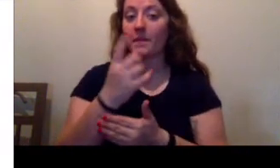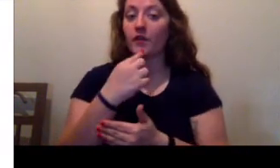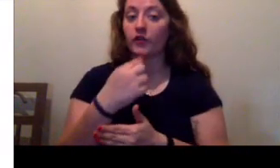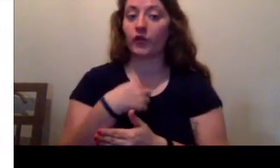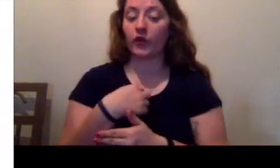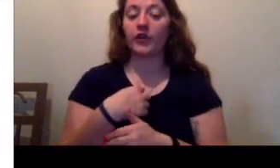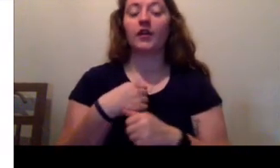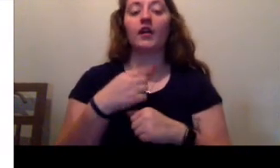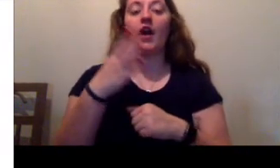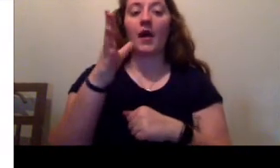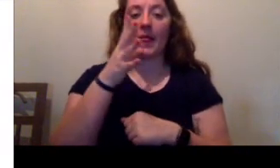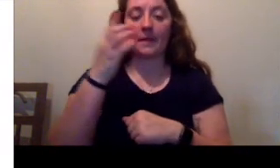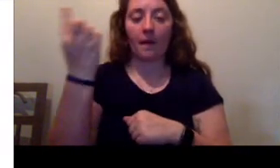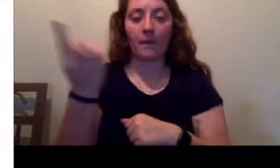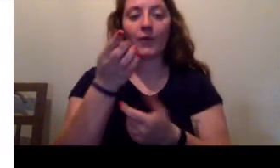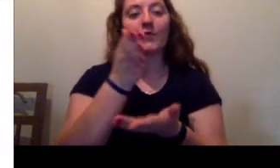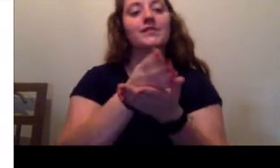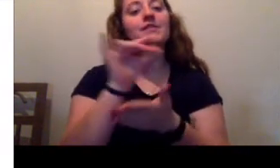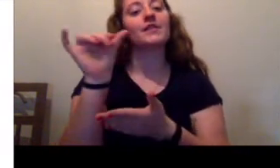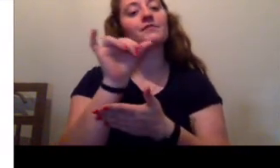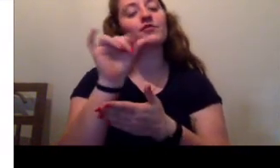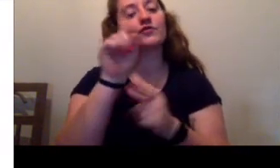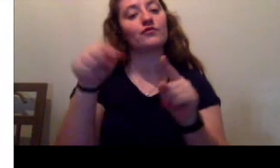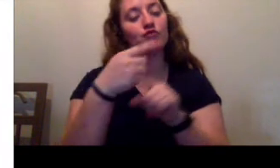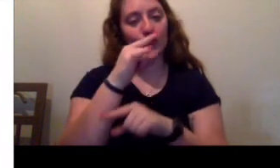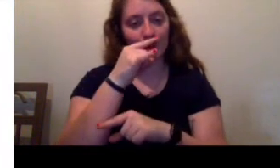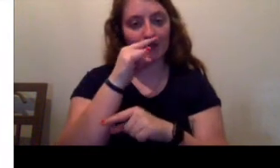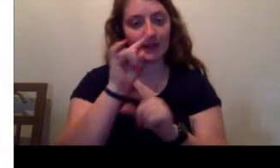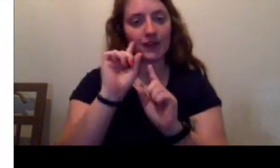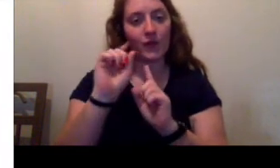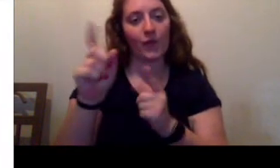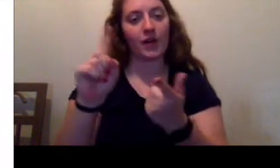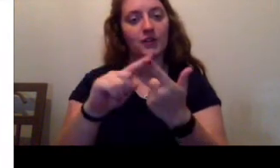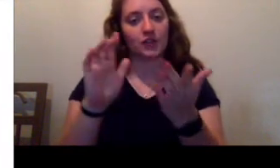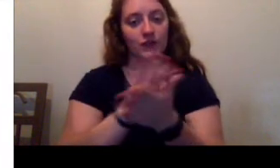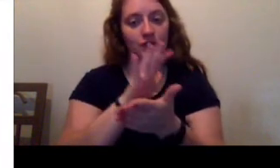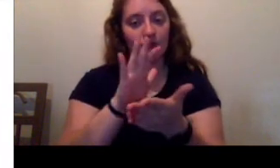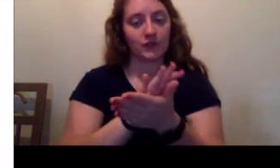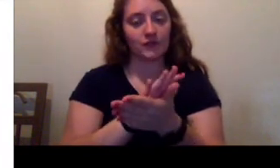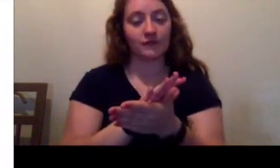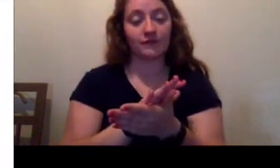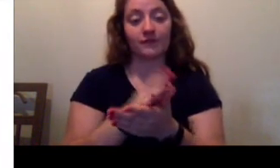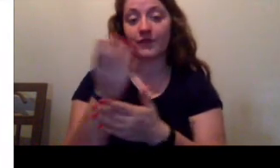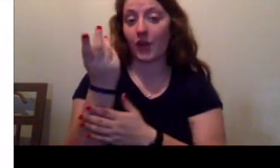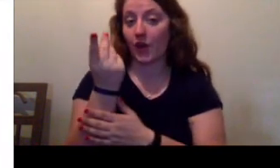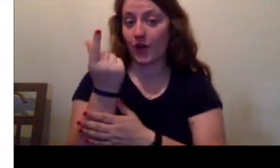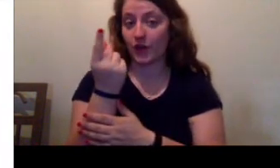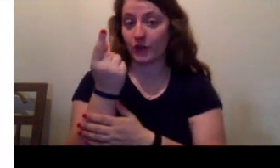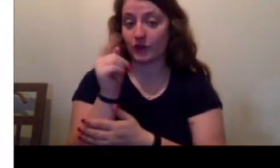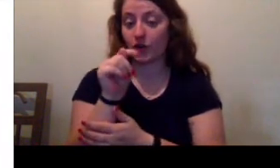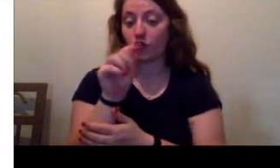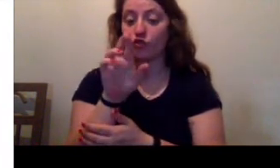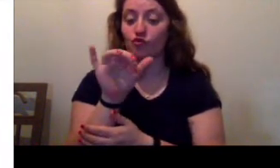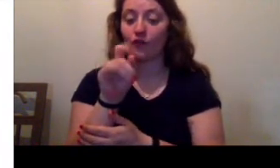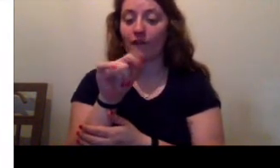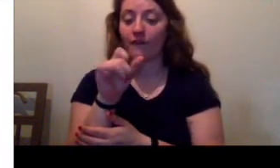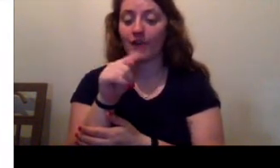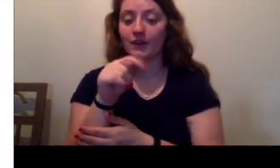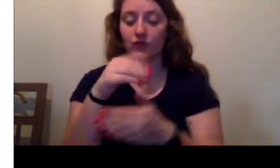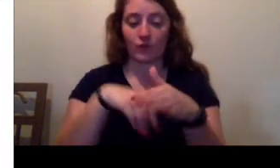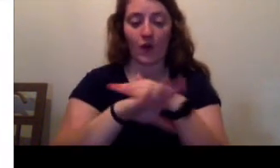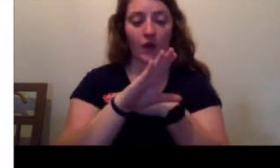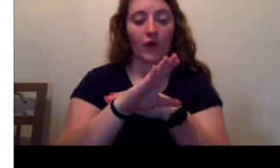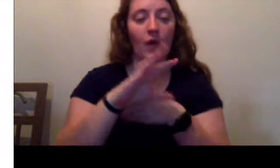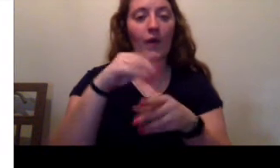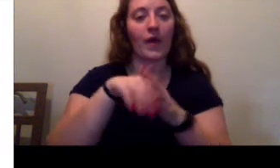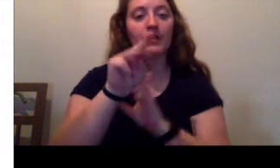Mama would always stop, too, as a child walking to school. Her dog, Trofast, would wriggle under the fence and run about